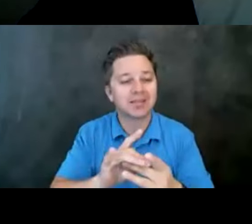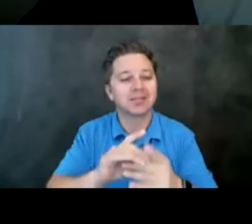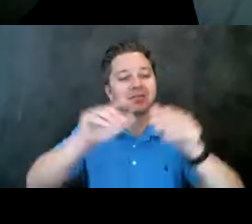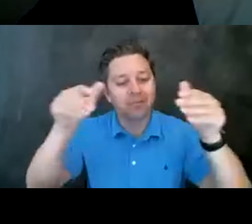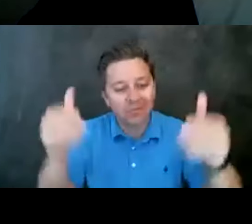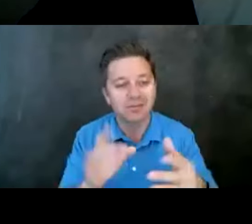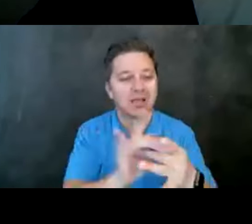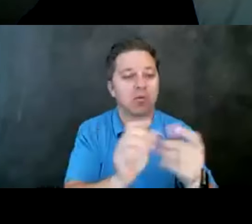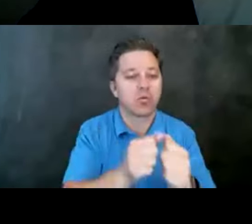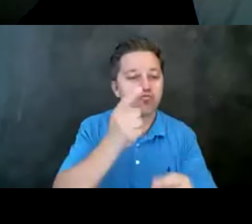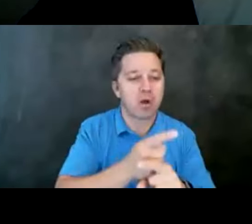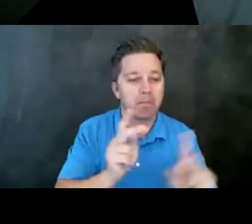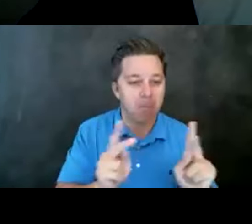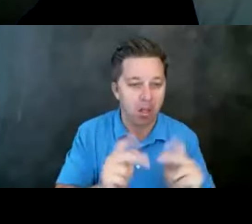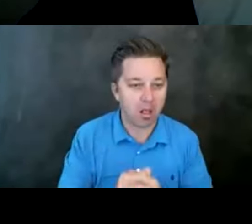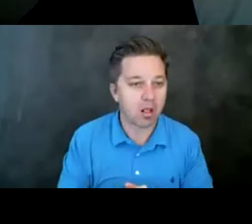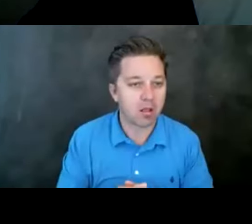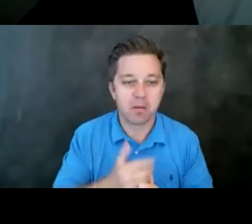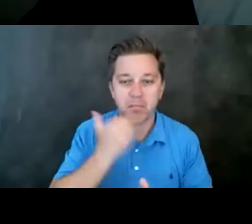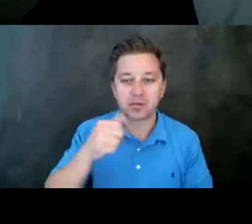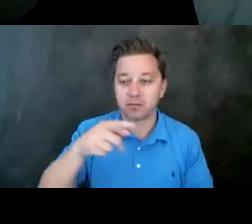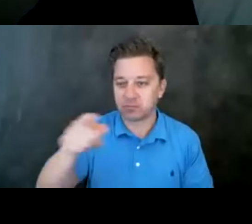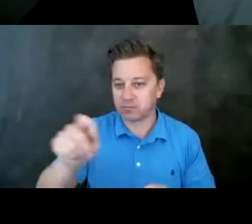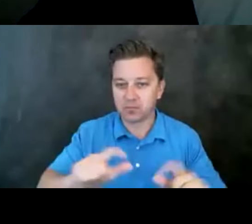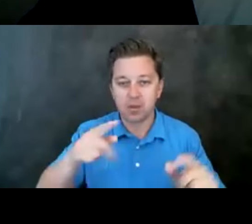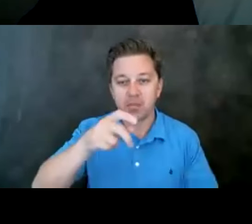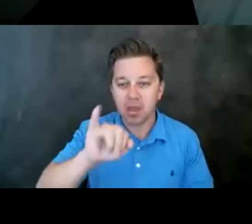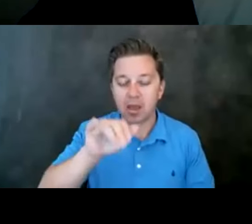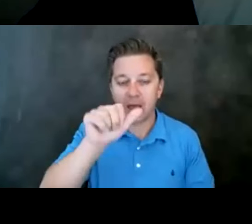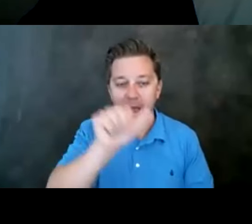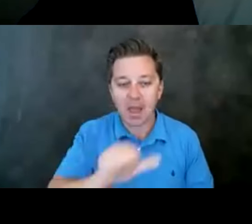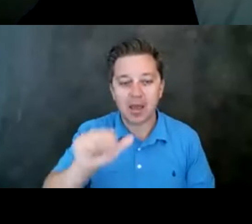So that's the best way to do it. PEI at ruhealth.org.